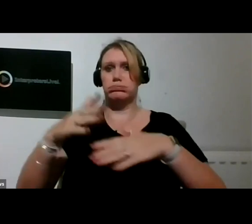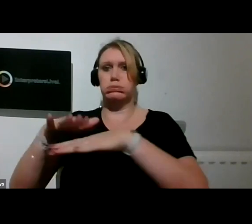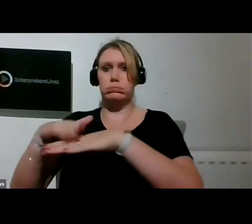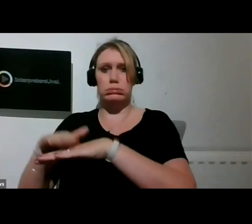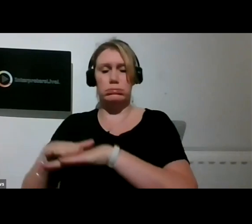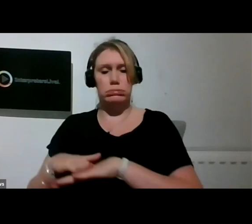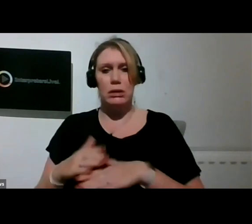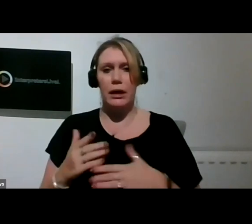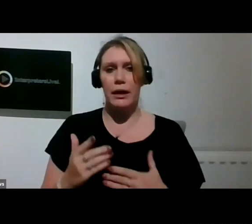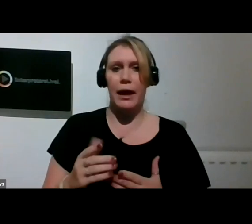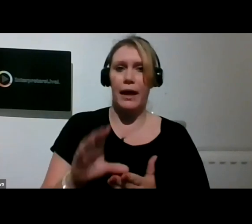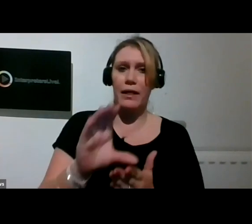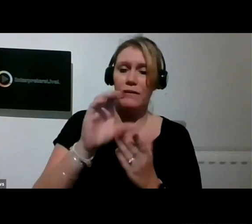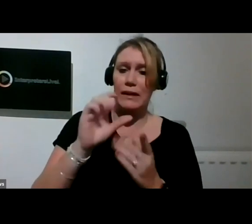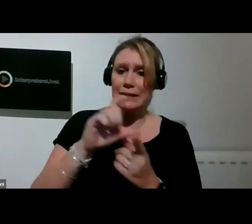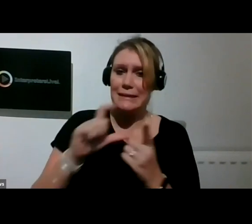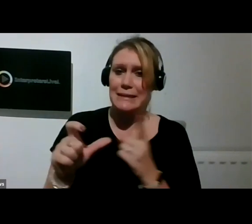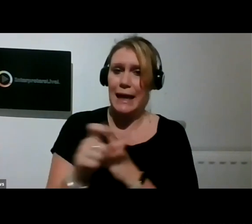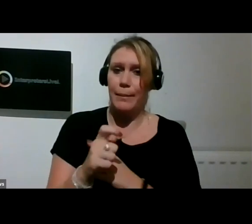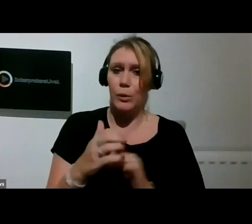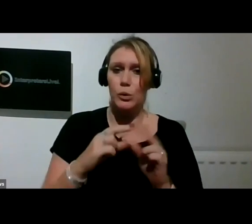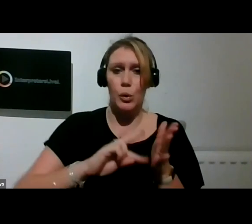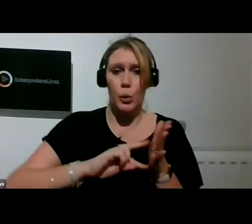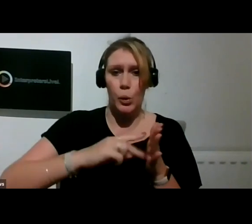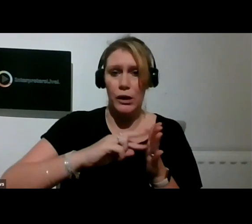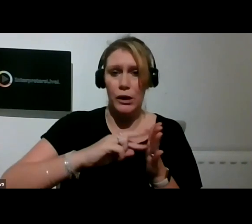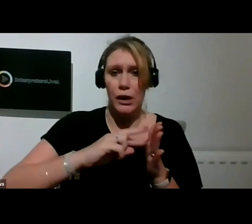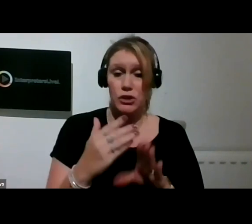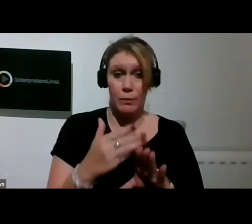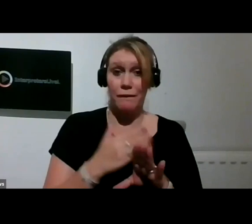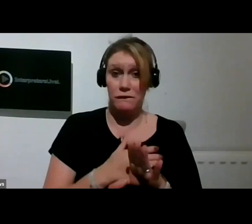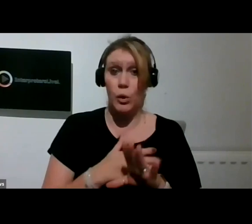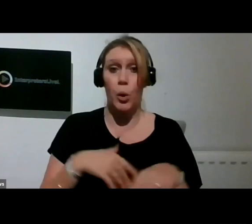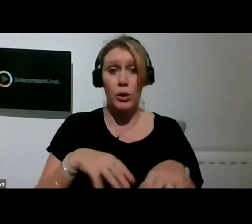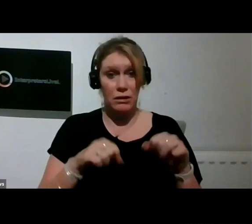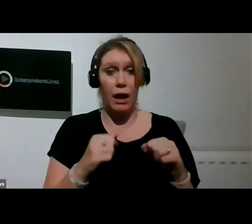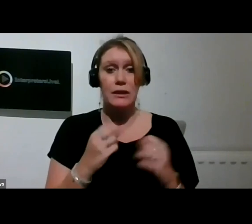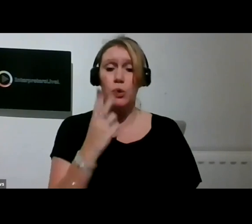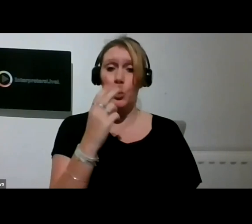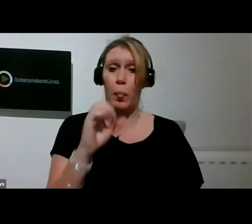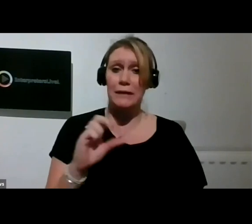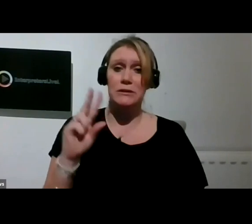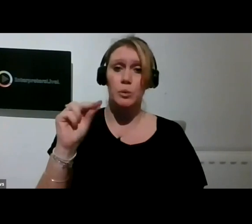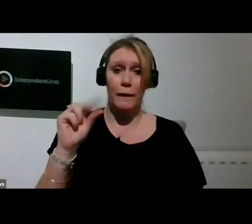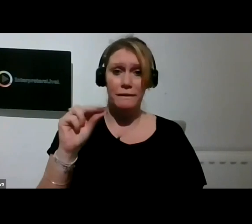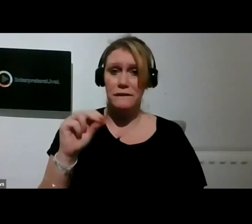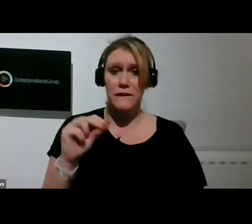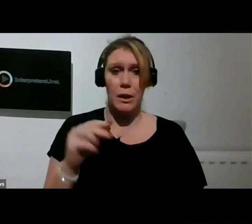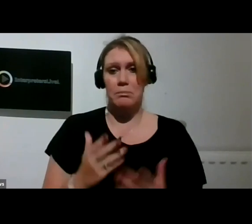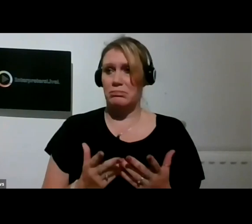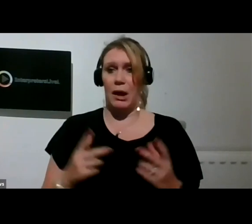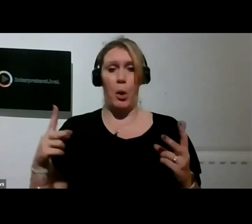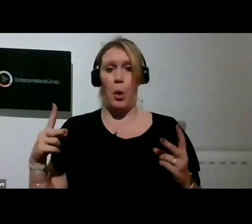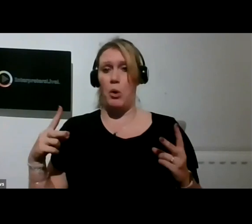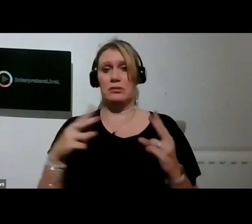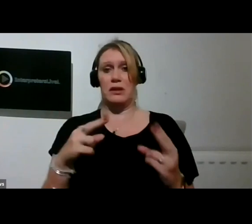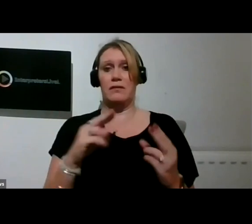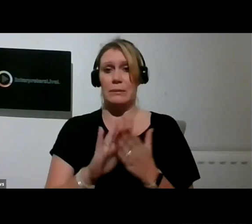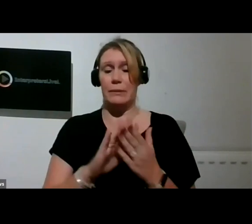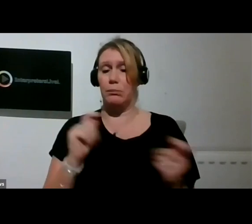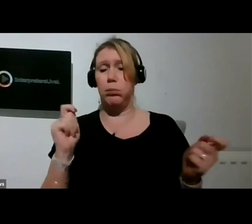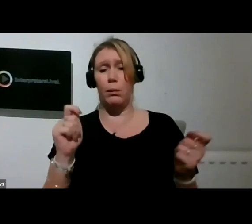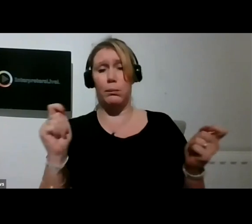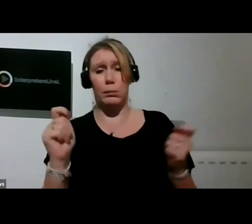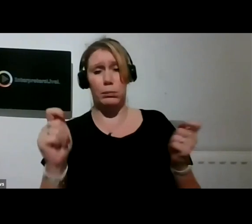people's organisations locally that existed at the time of the bid. Austerity, as we know, has created many changes.